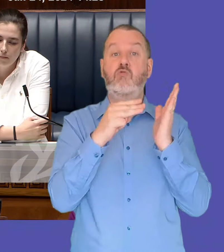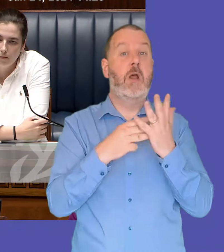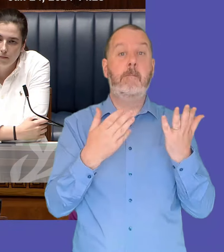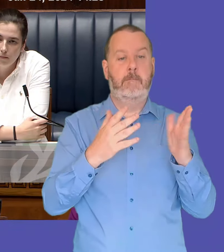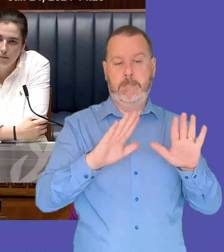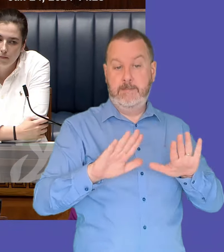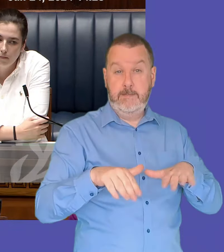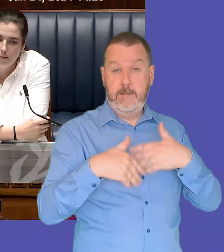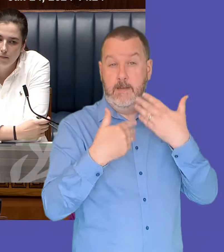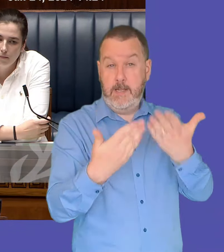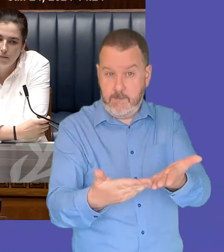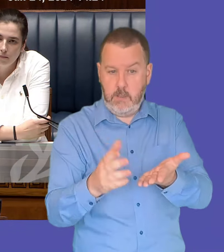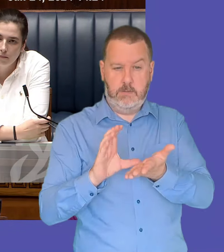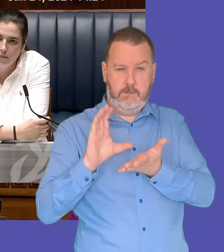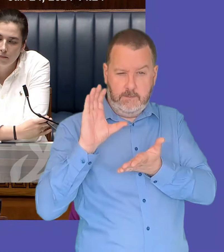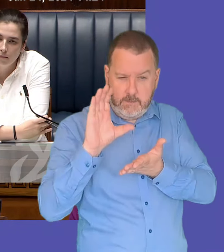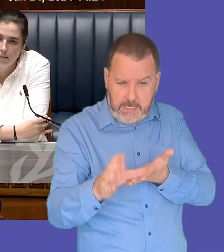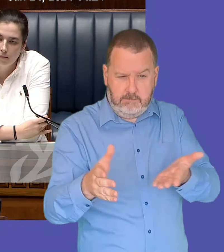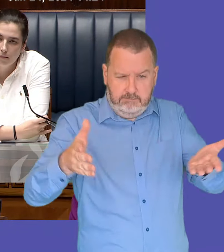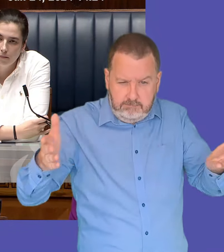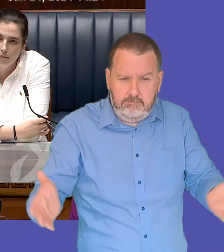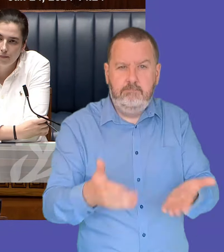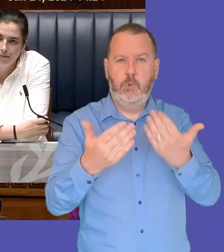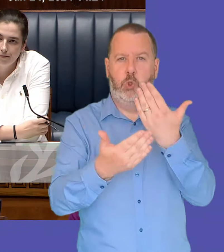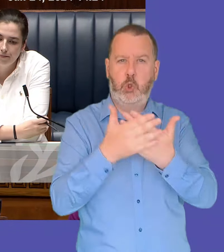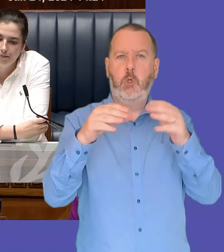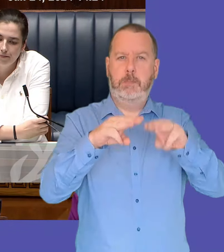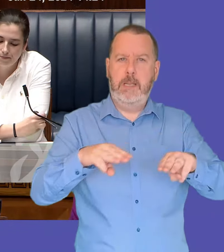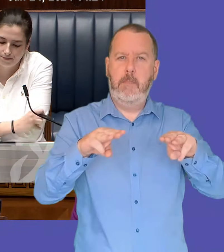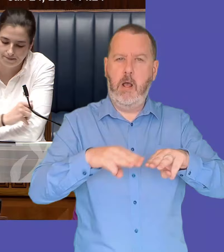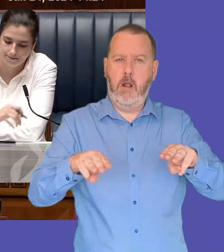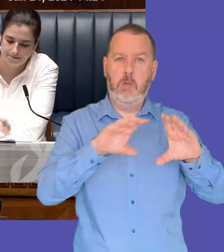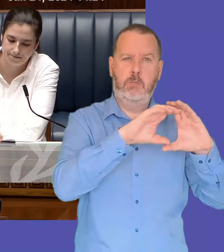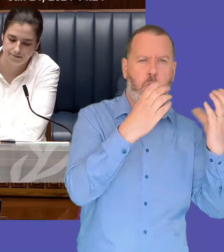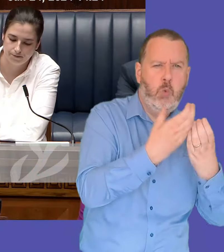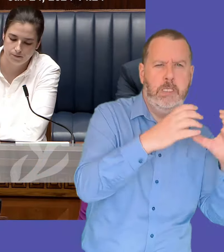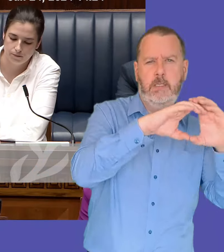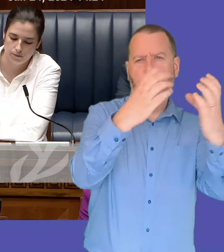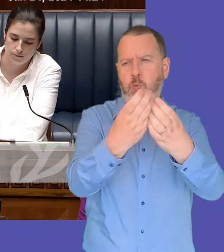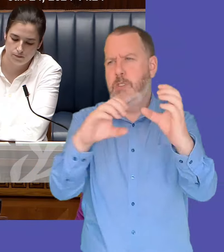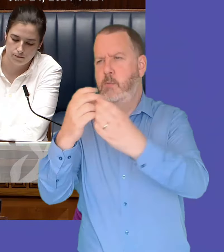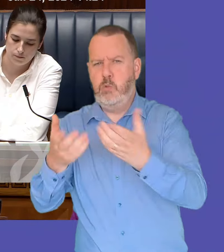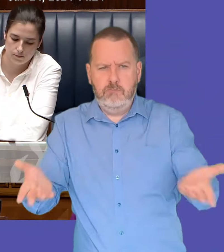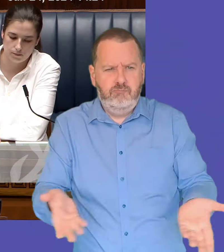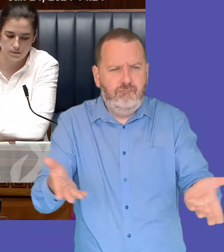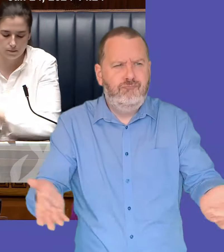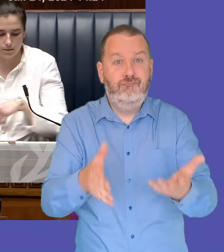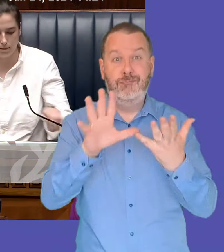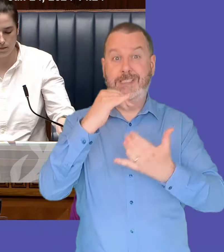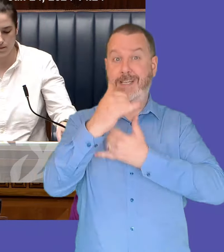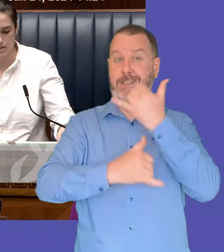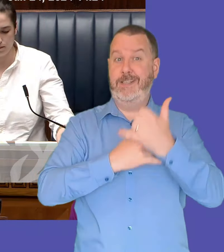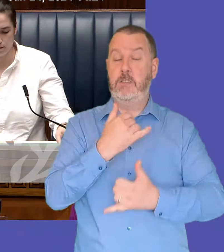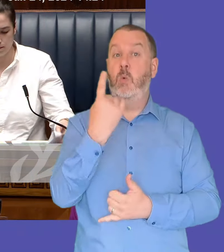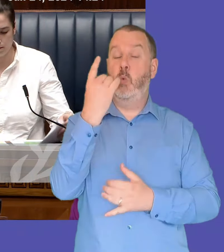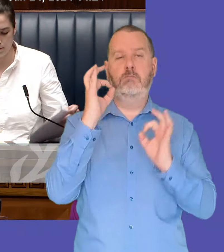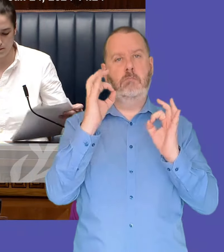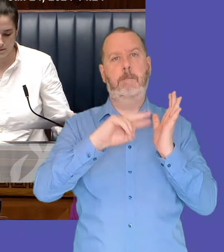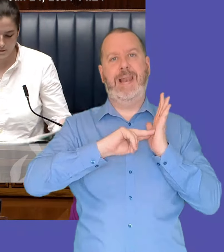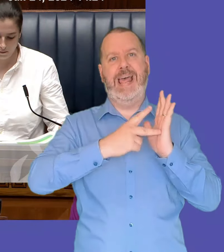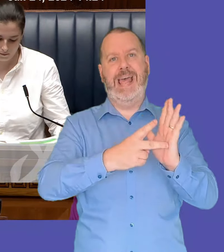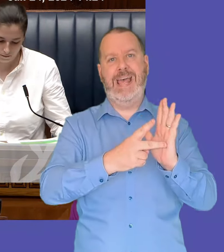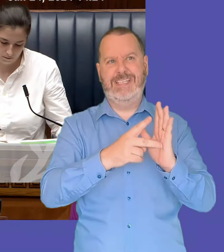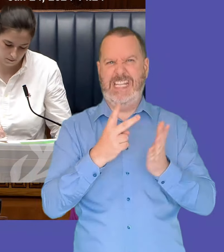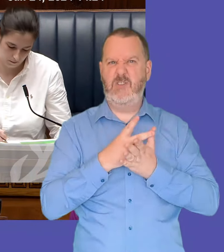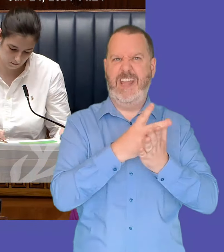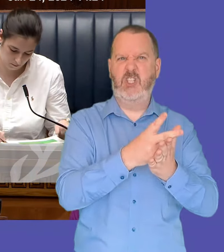and investment investing in our young people across our communities over the past decade the planned interventions program in particular funds community